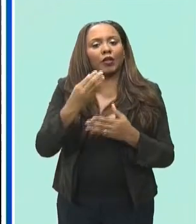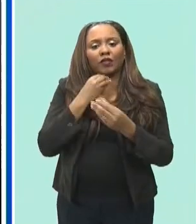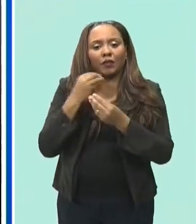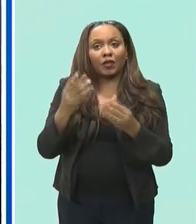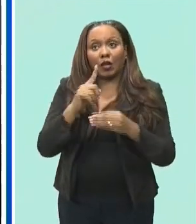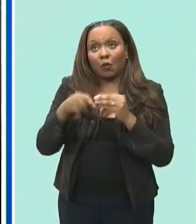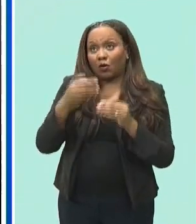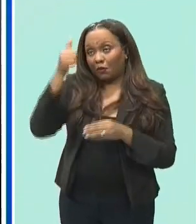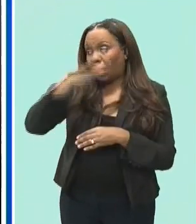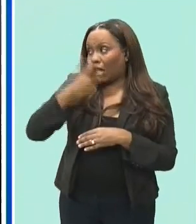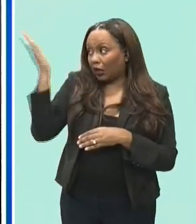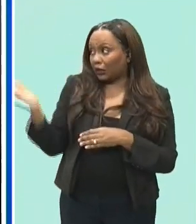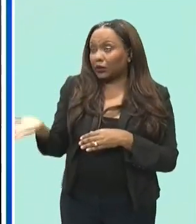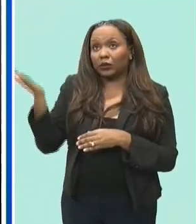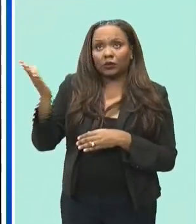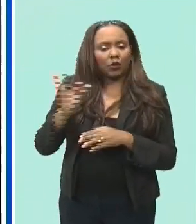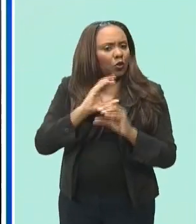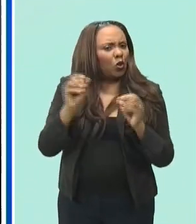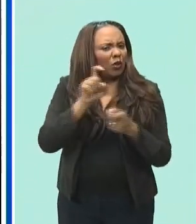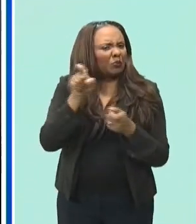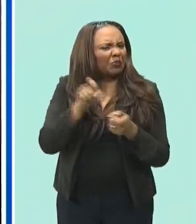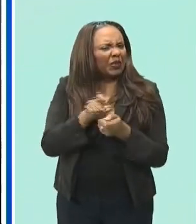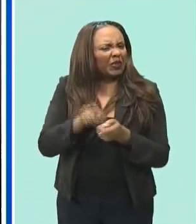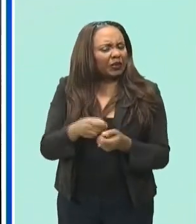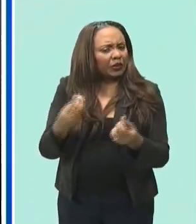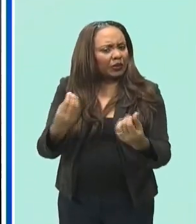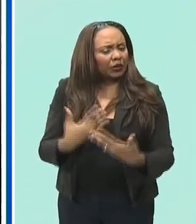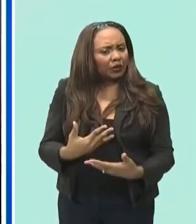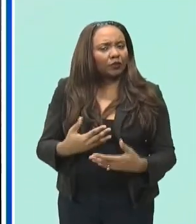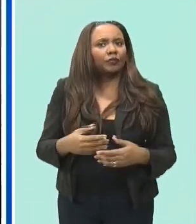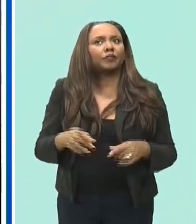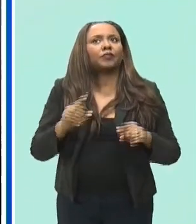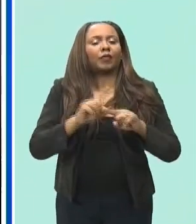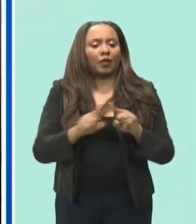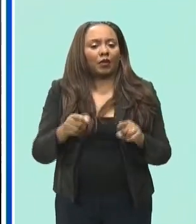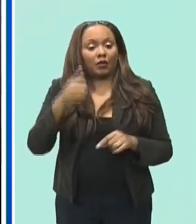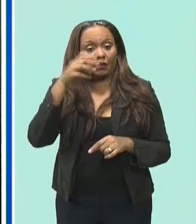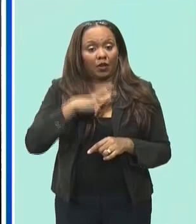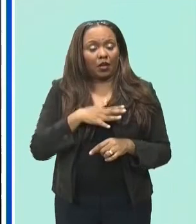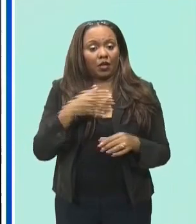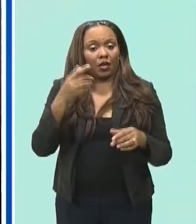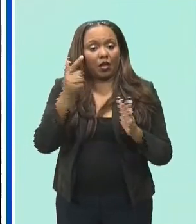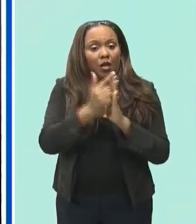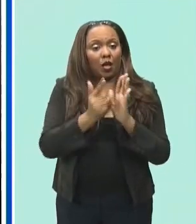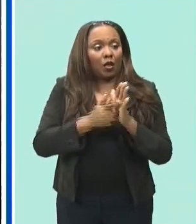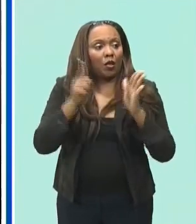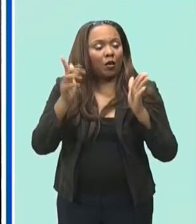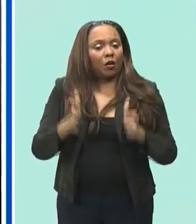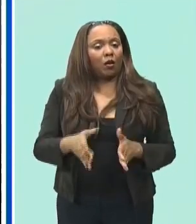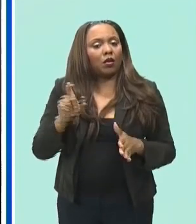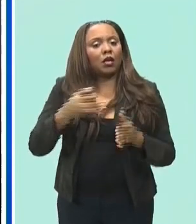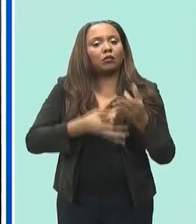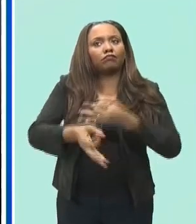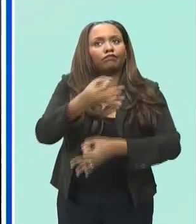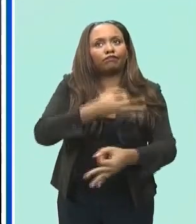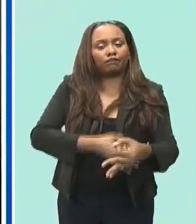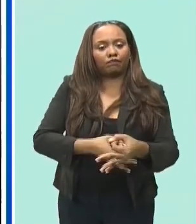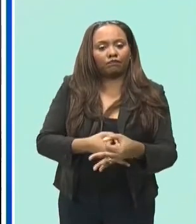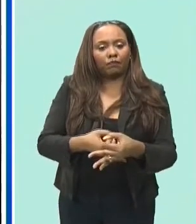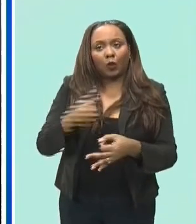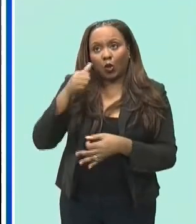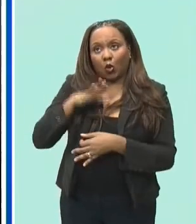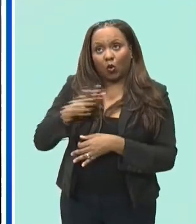simonet though no specifics were given simonet an attorney at law was chosen to replace corruption accused marley